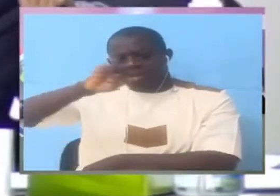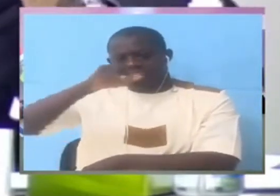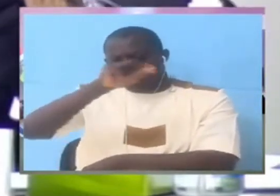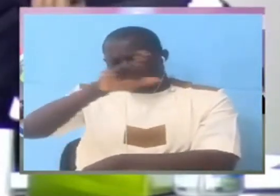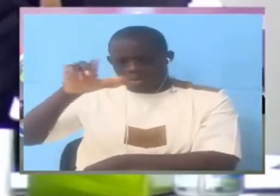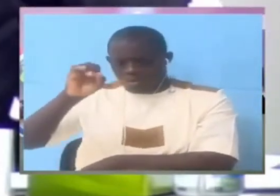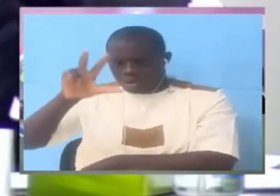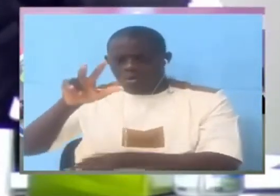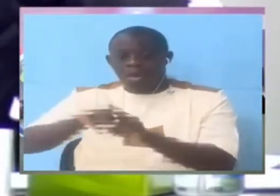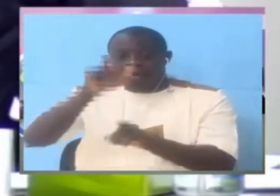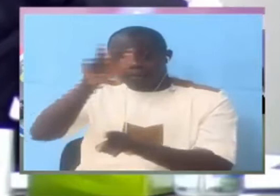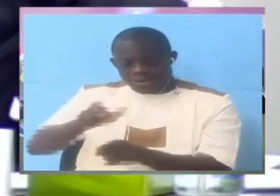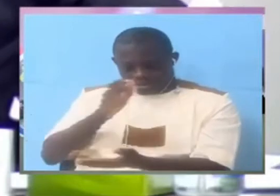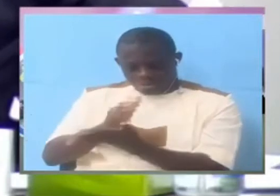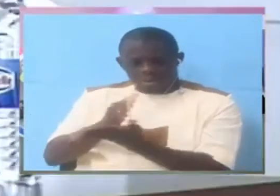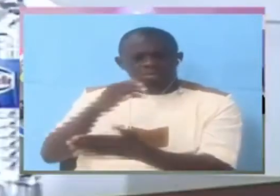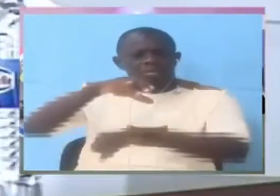at kairaba avenue